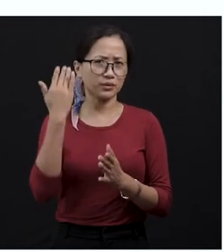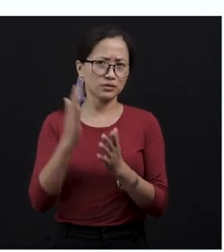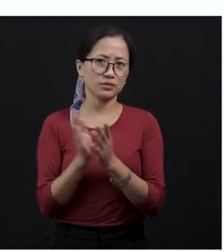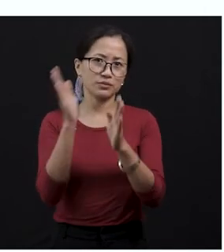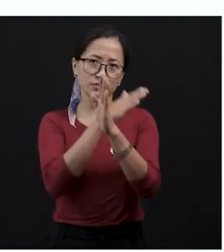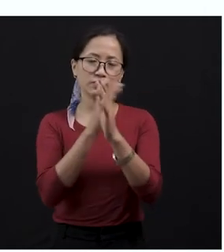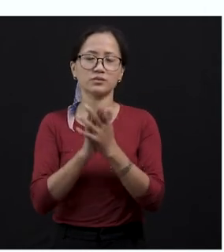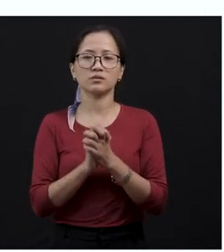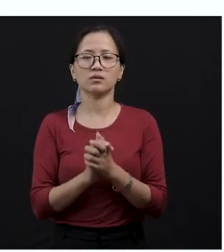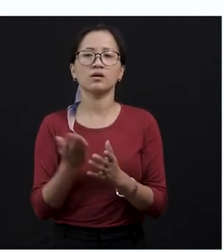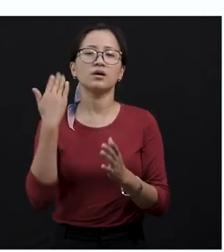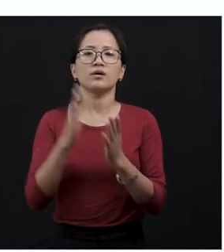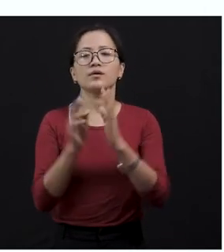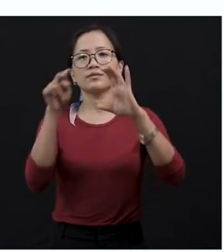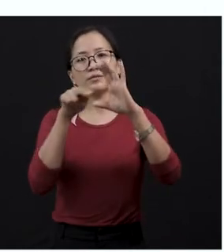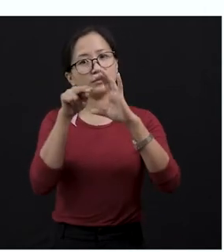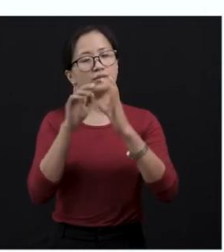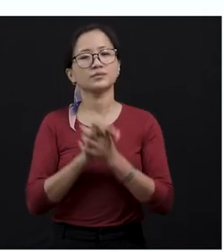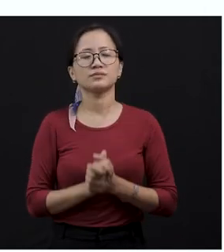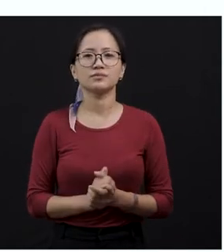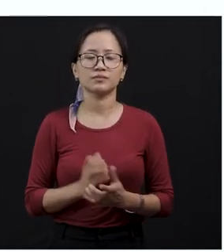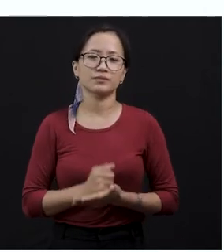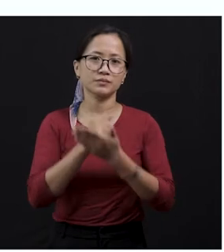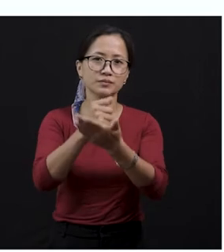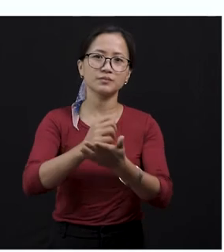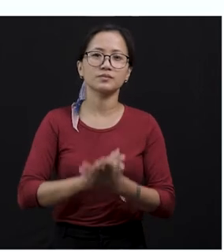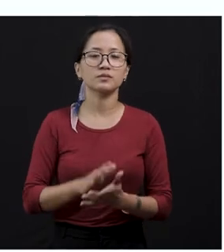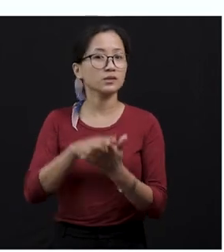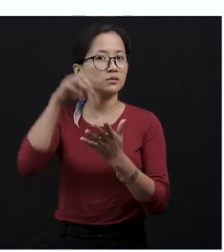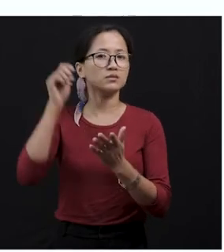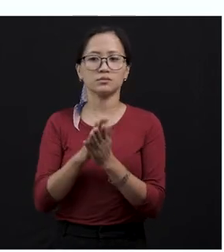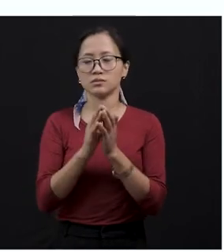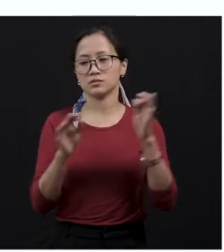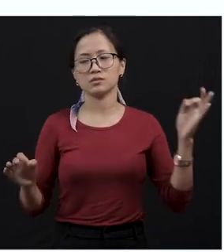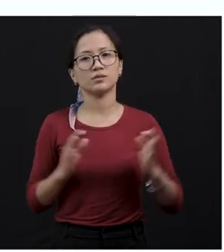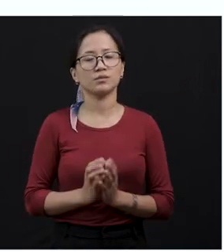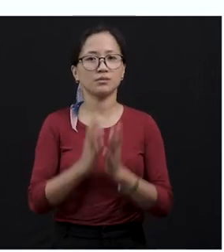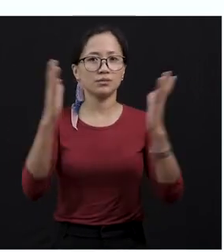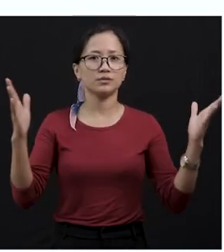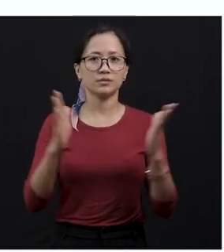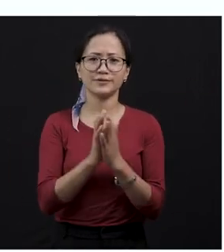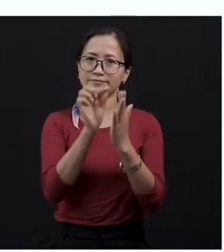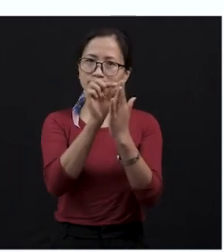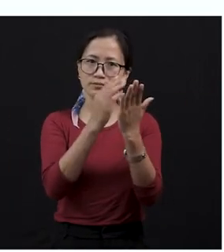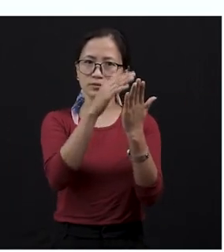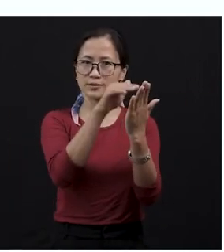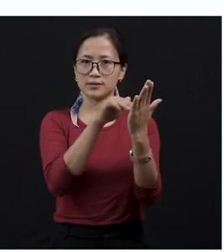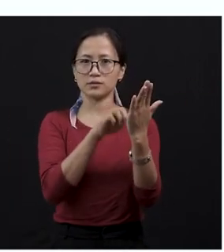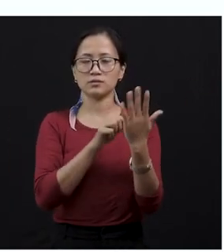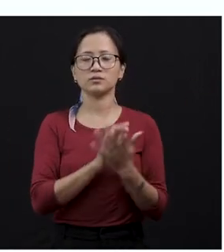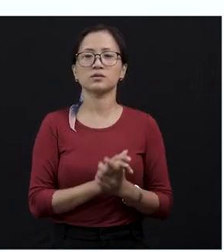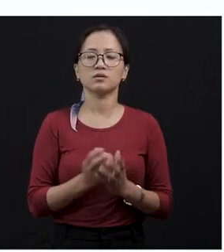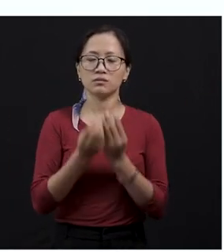video that we have already telecast. So that is going to help you learn the story more in detail, okay? We have already